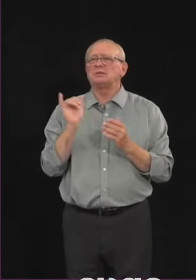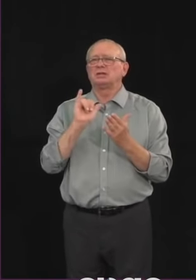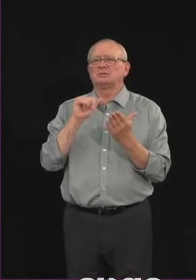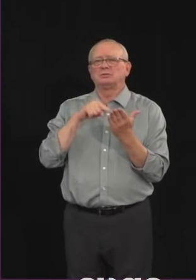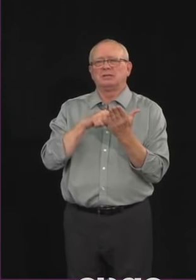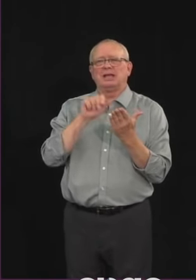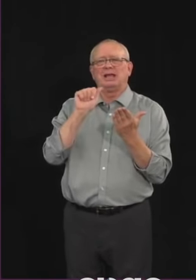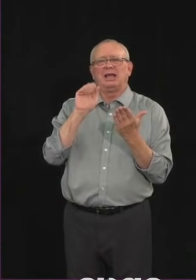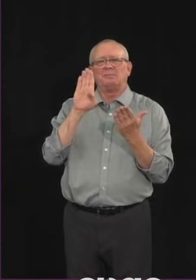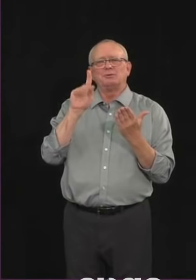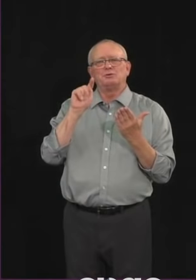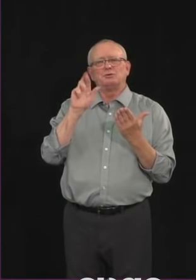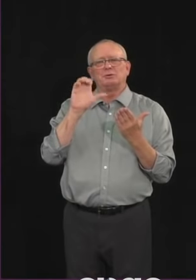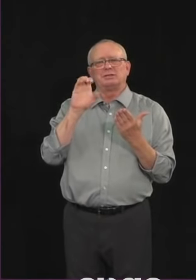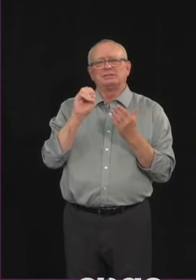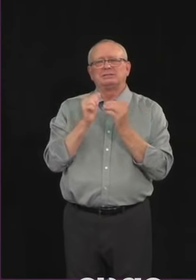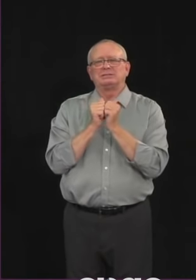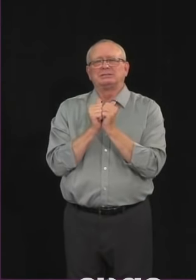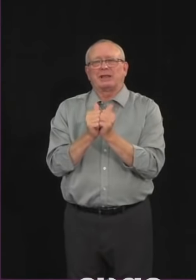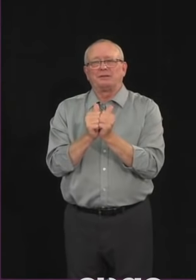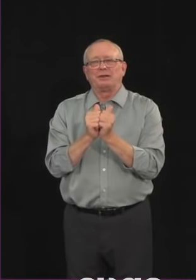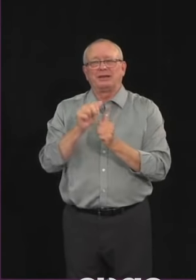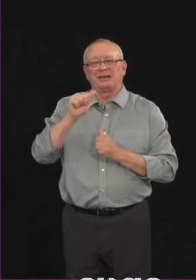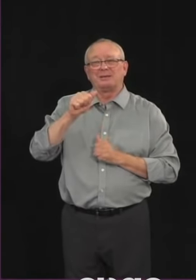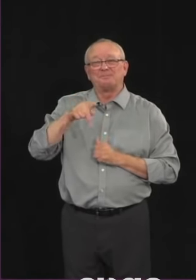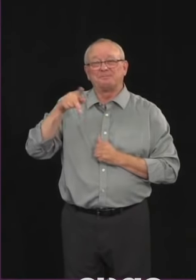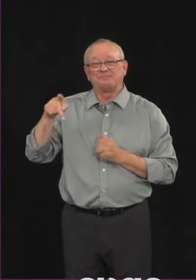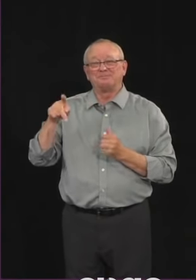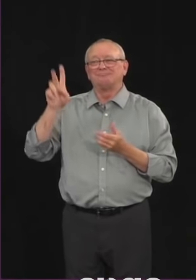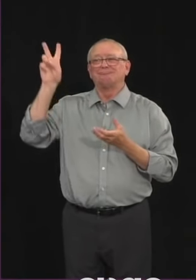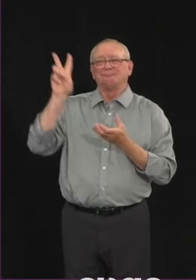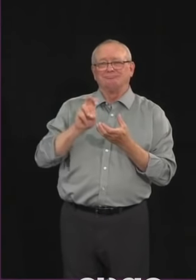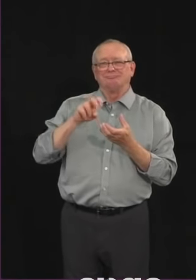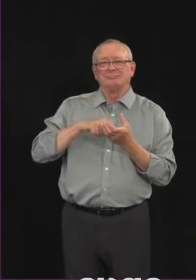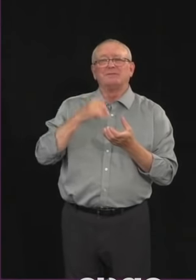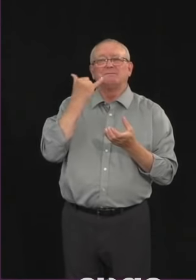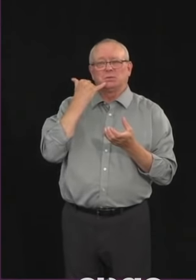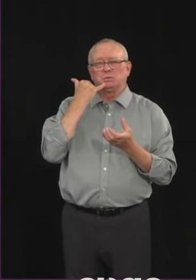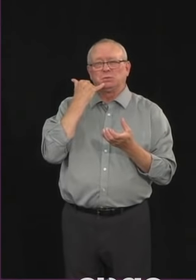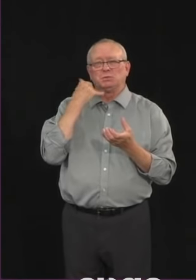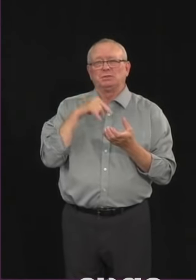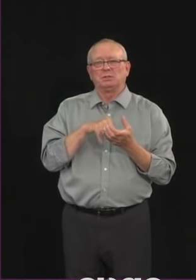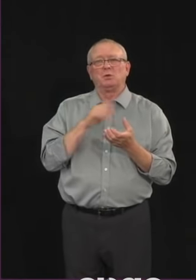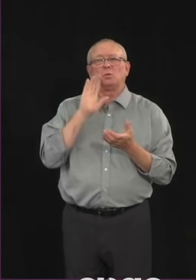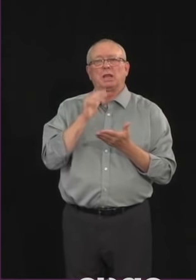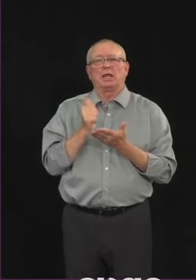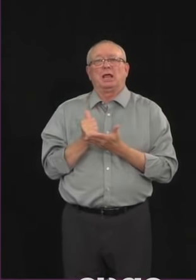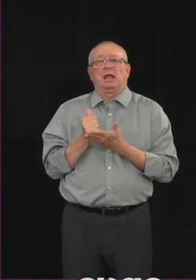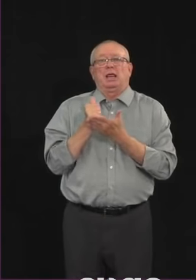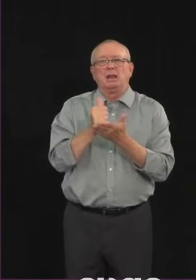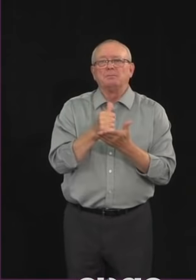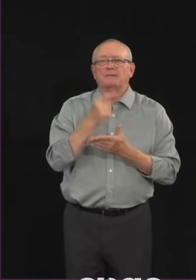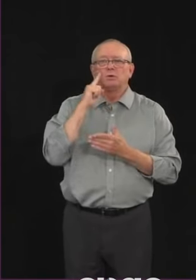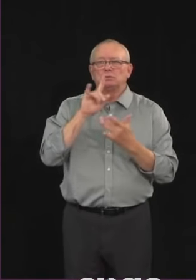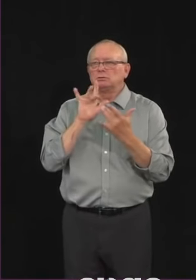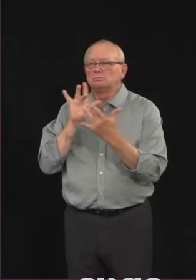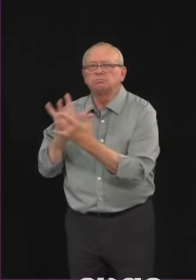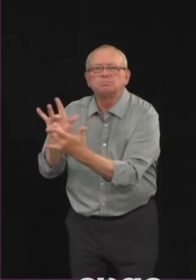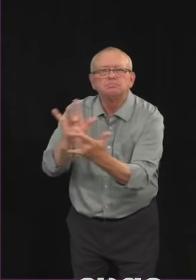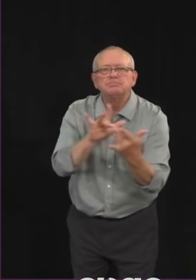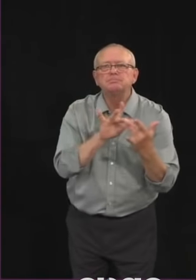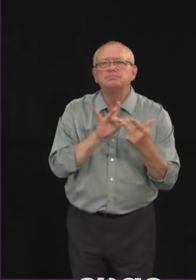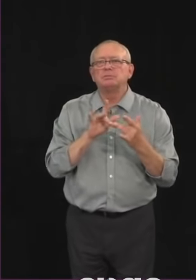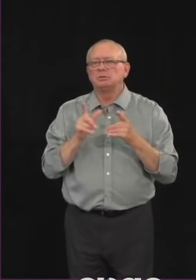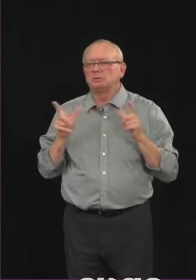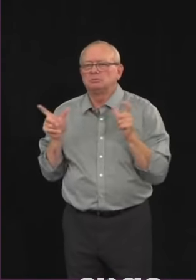Together contact tracing app as well. We're getting through this together and it's up to all of us to keep each other safe, to keep